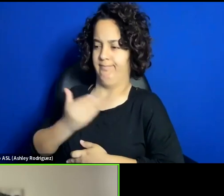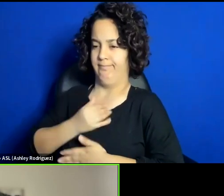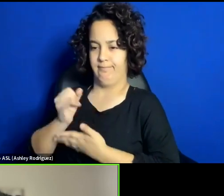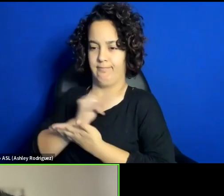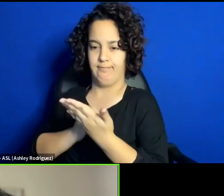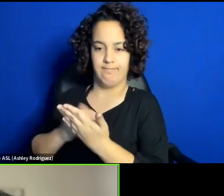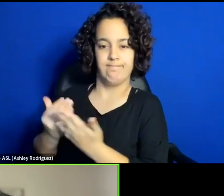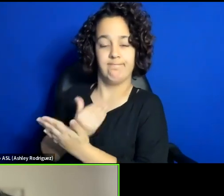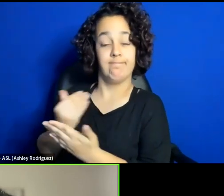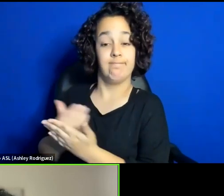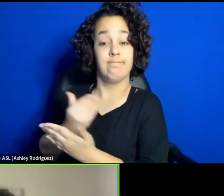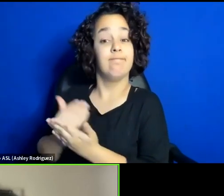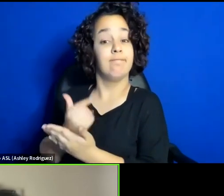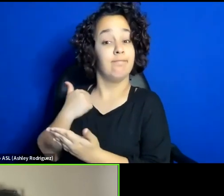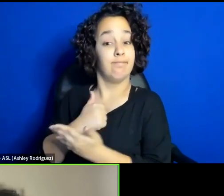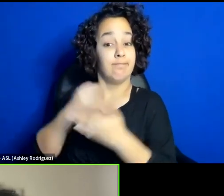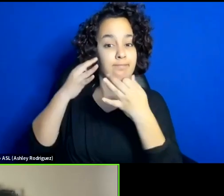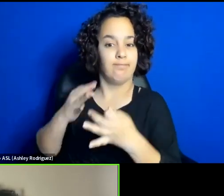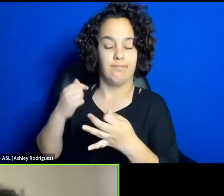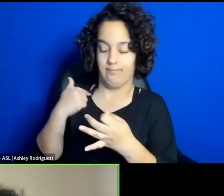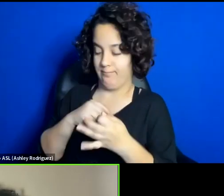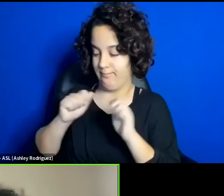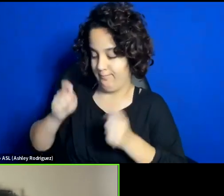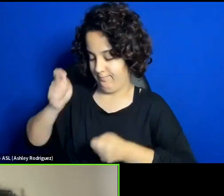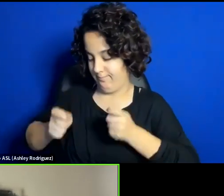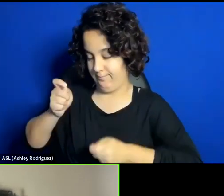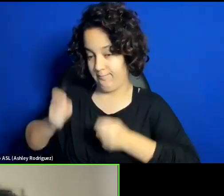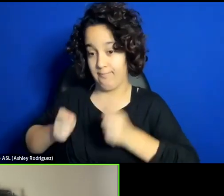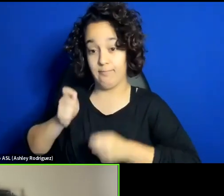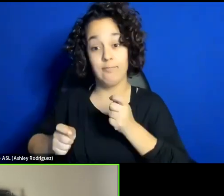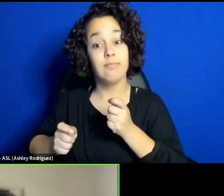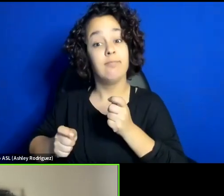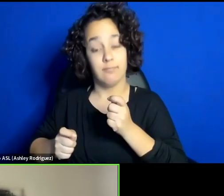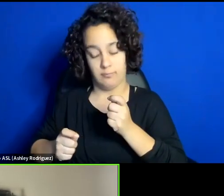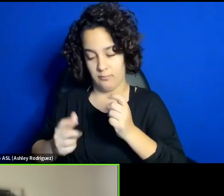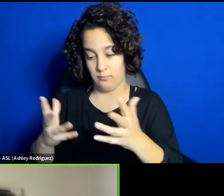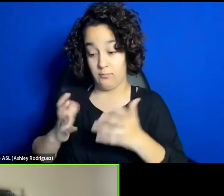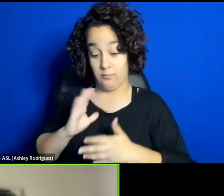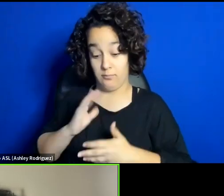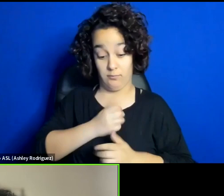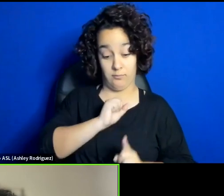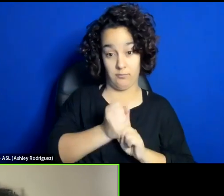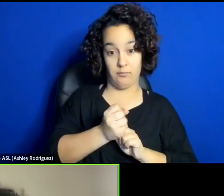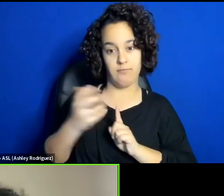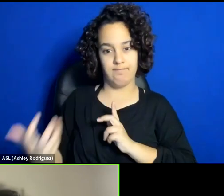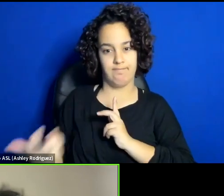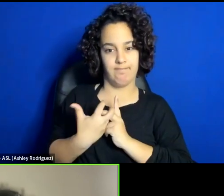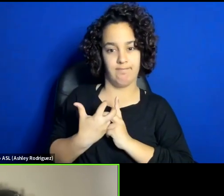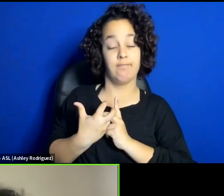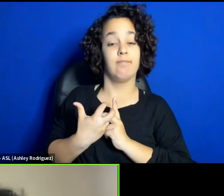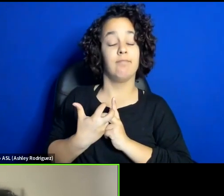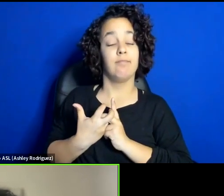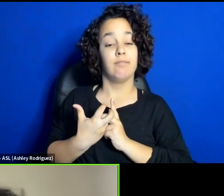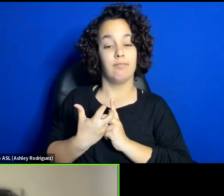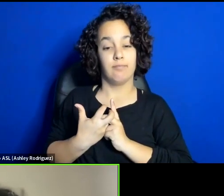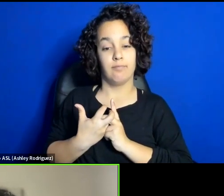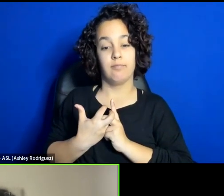be adjusted to their own situation, and to the geography and policy